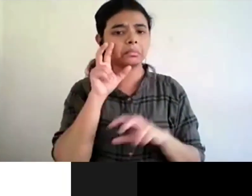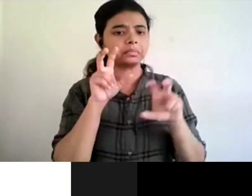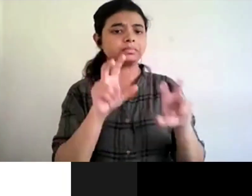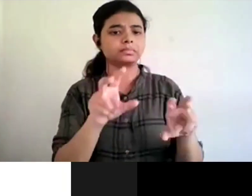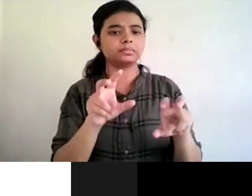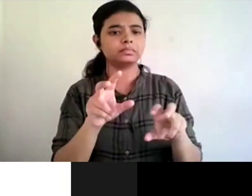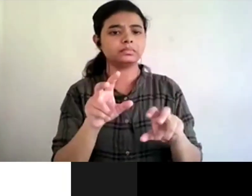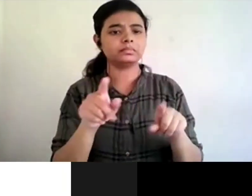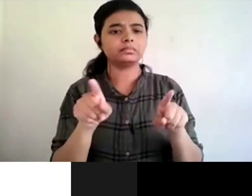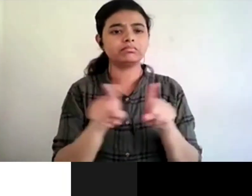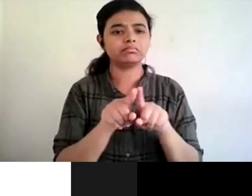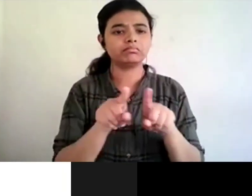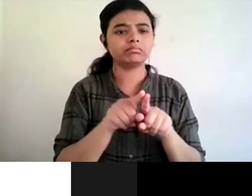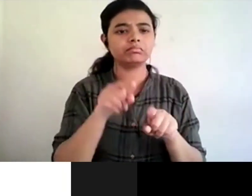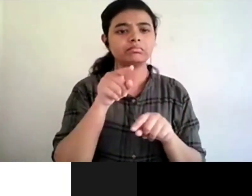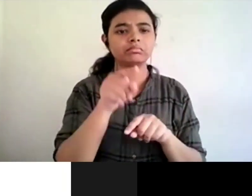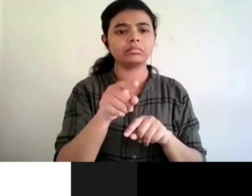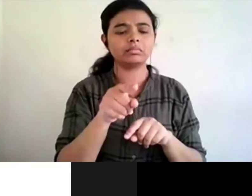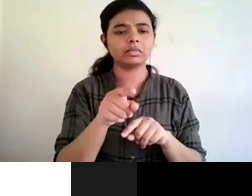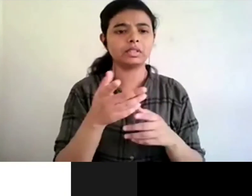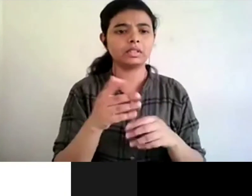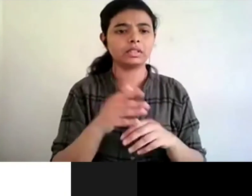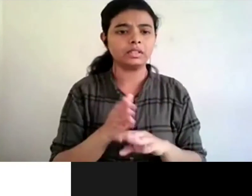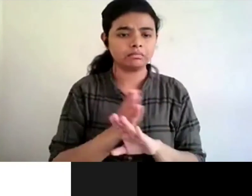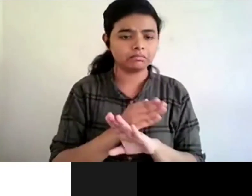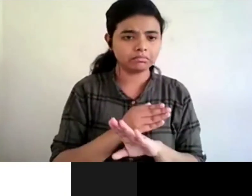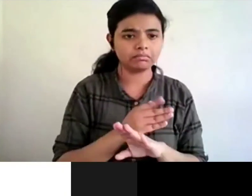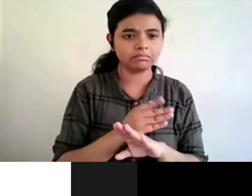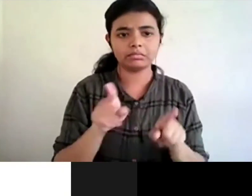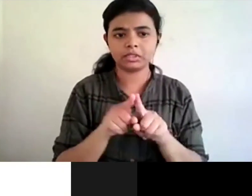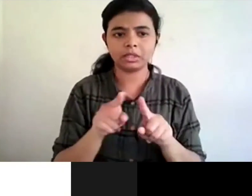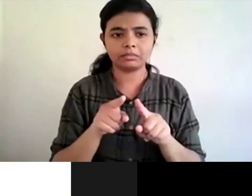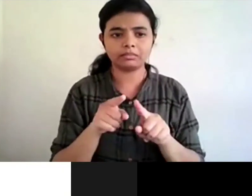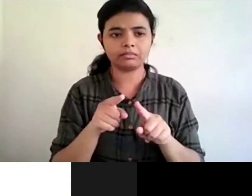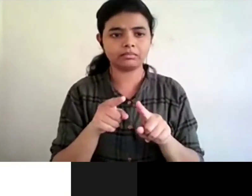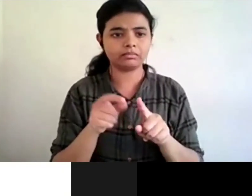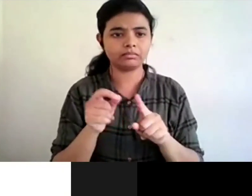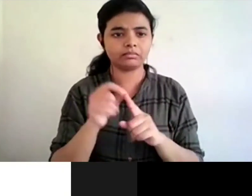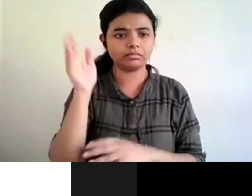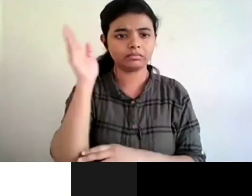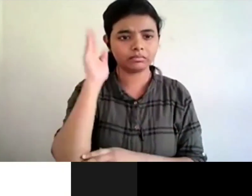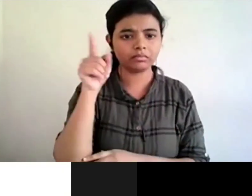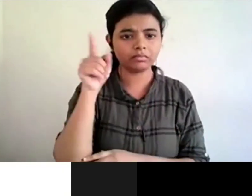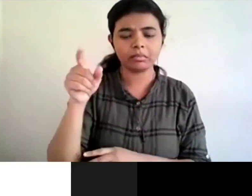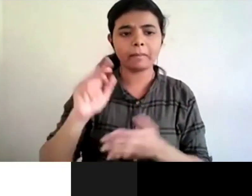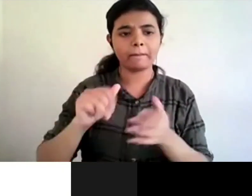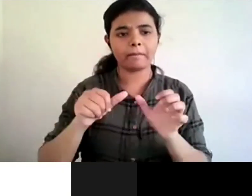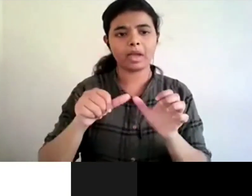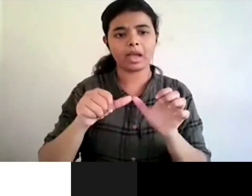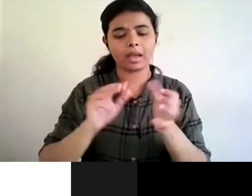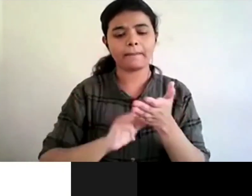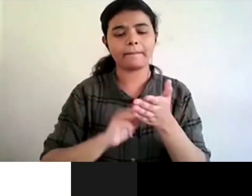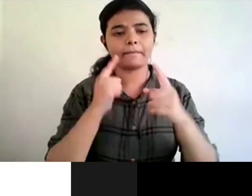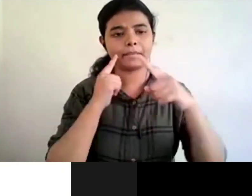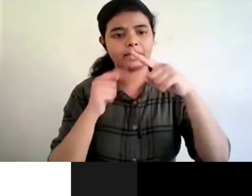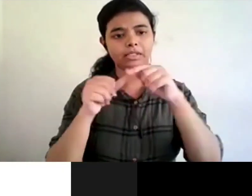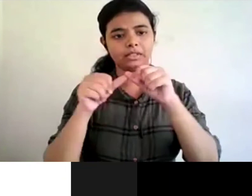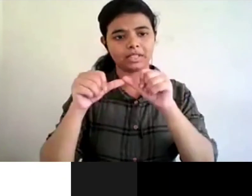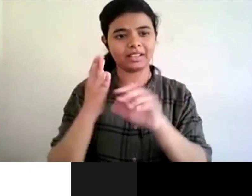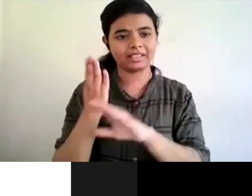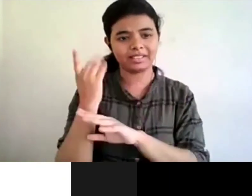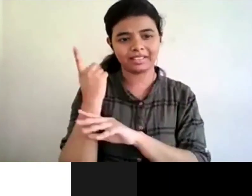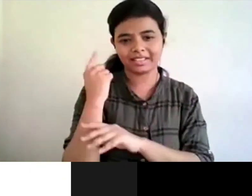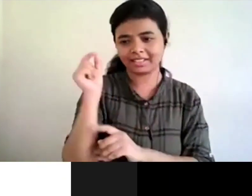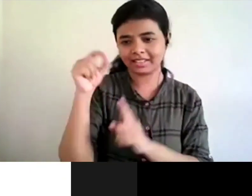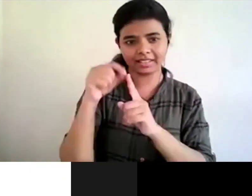and that i'm following from yesterday's talk uh by professor uh amita ananda where she was talking about how